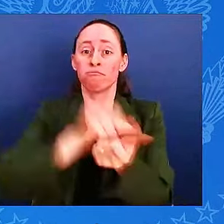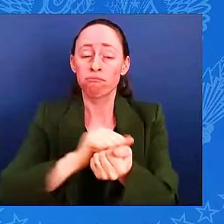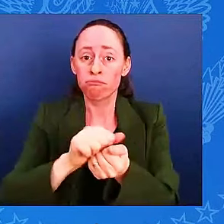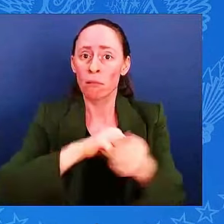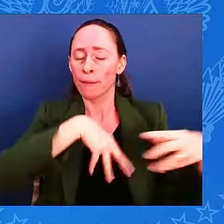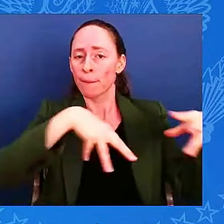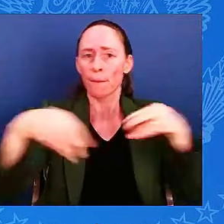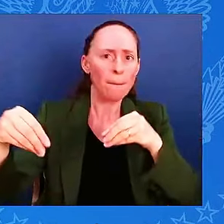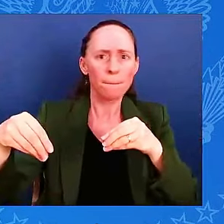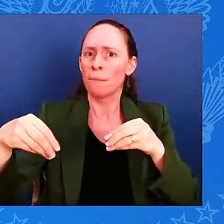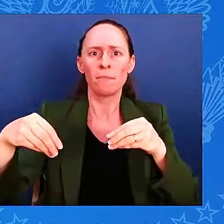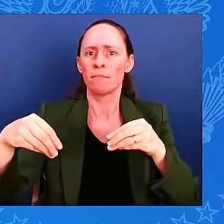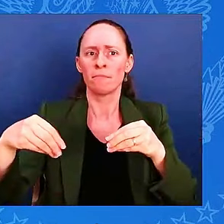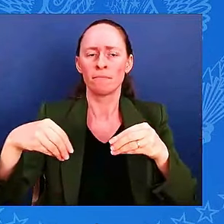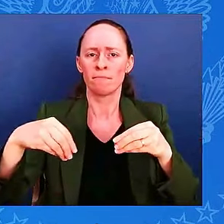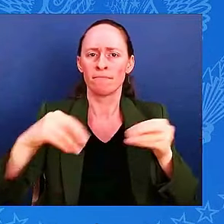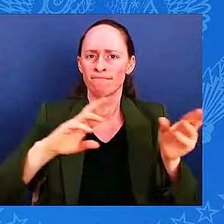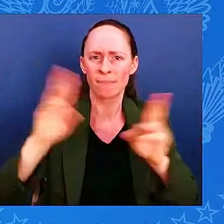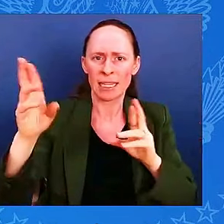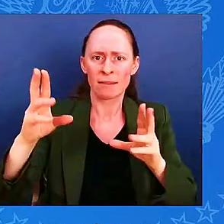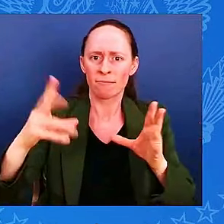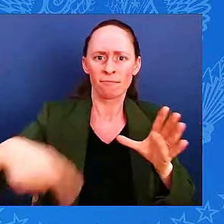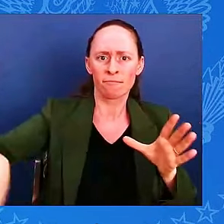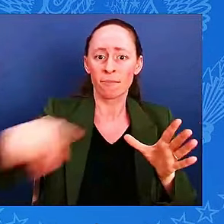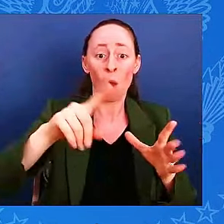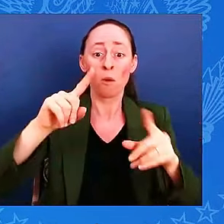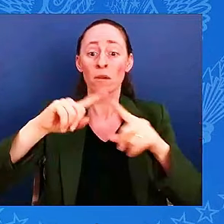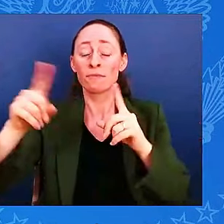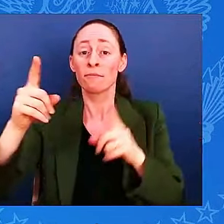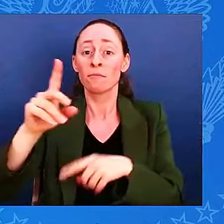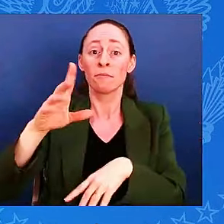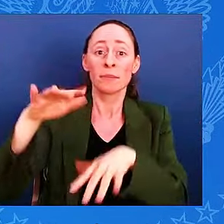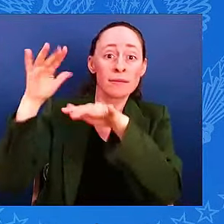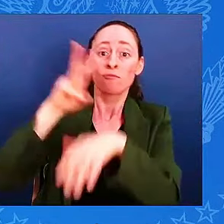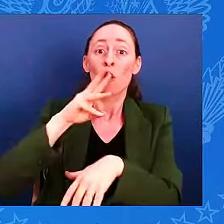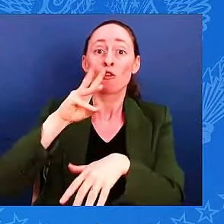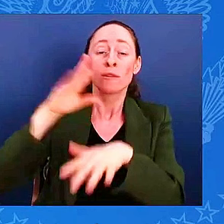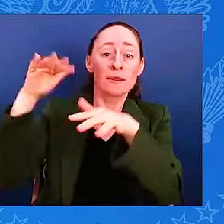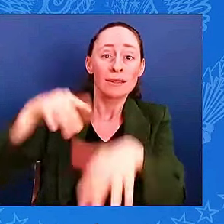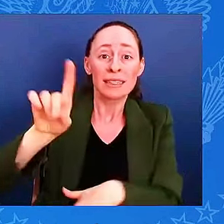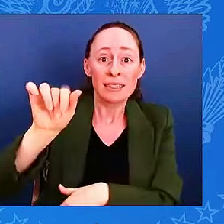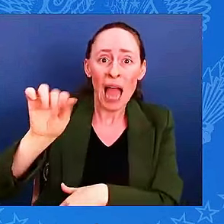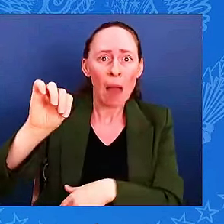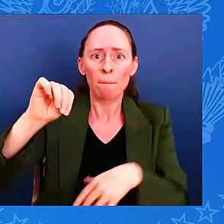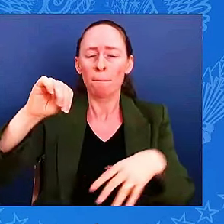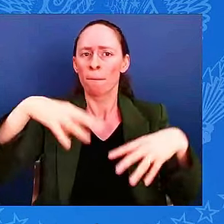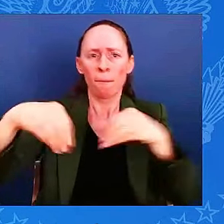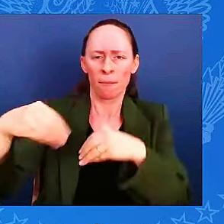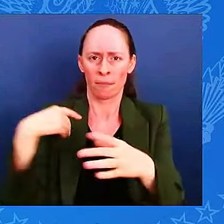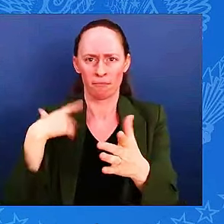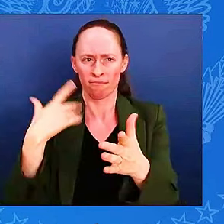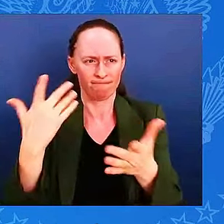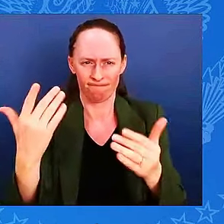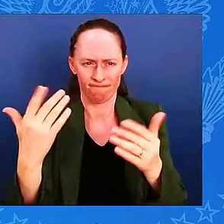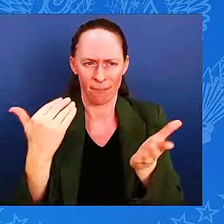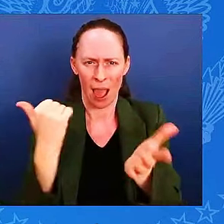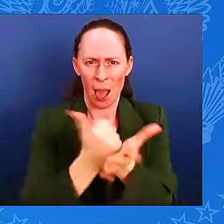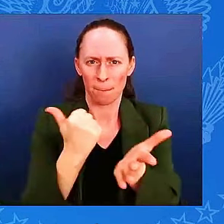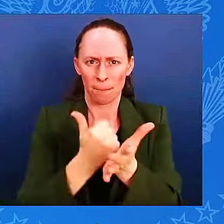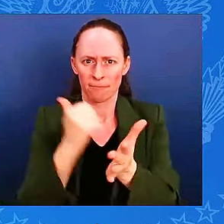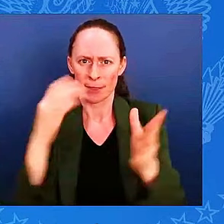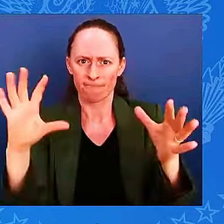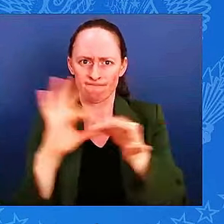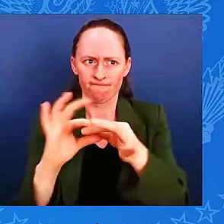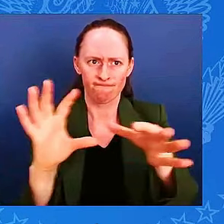And as G7 Presidency, we will continue to work to implement the agreement on the use of interest